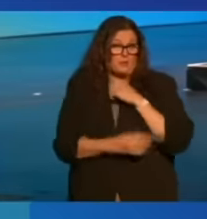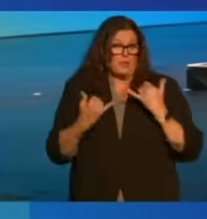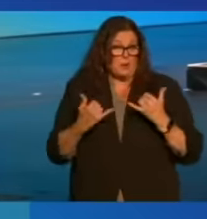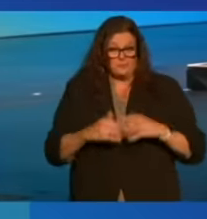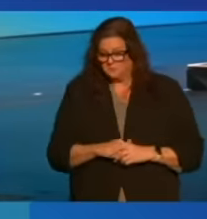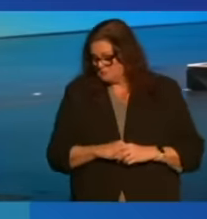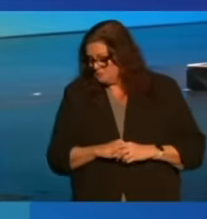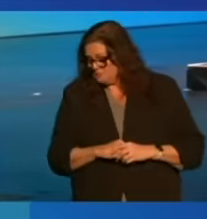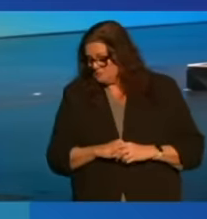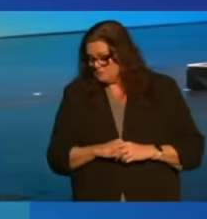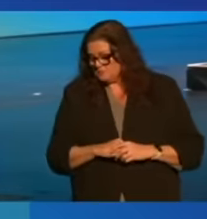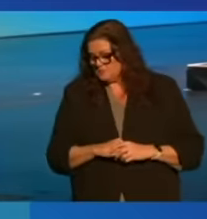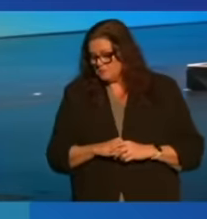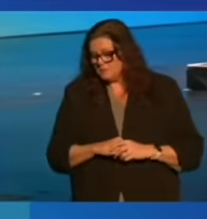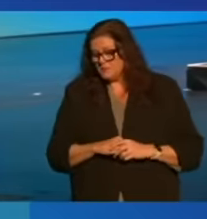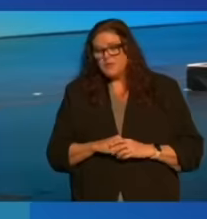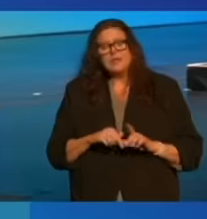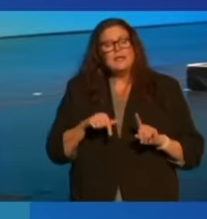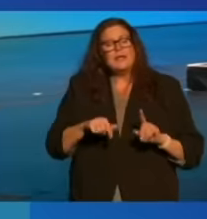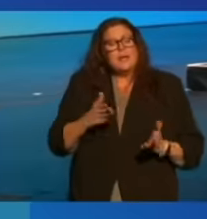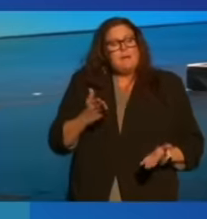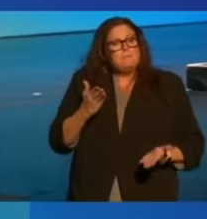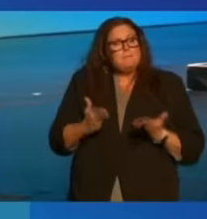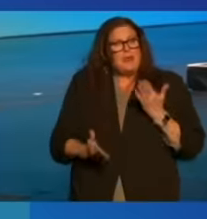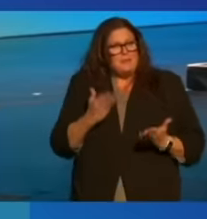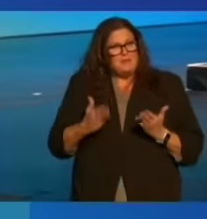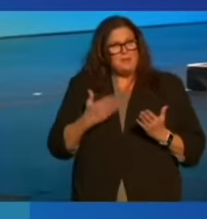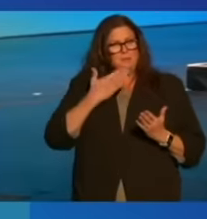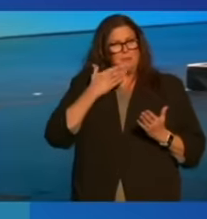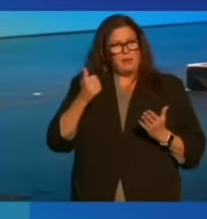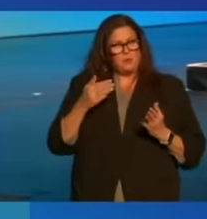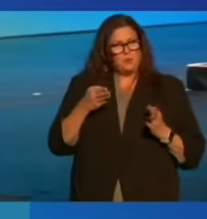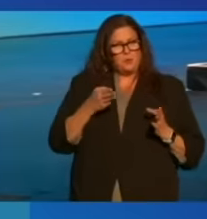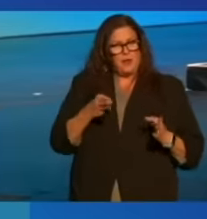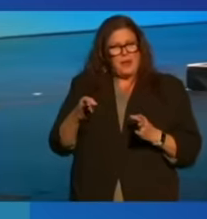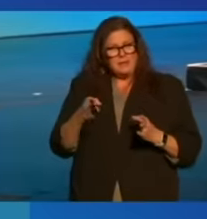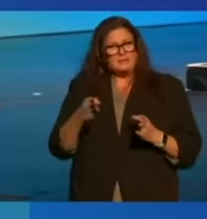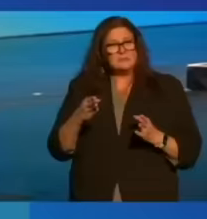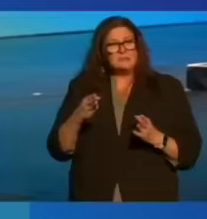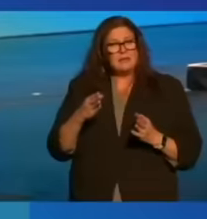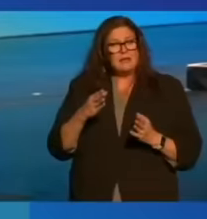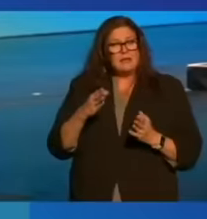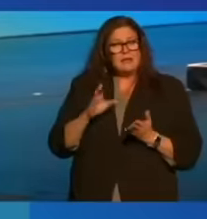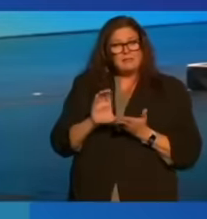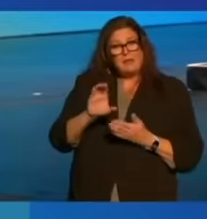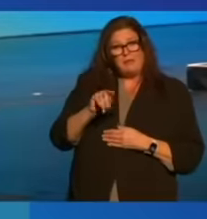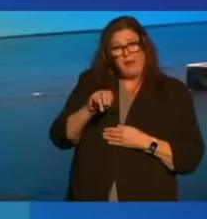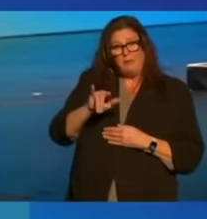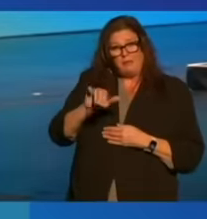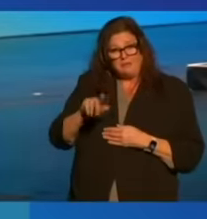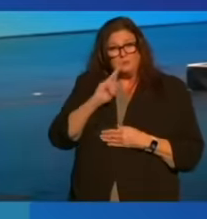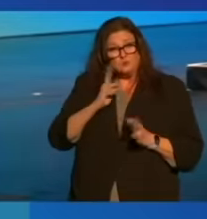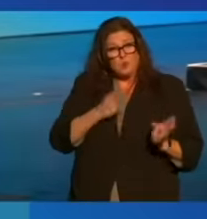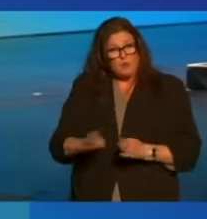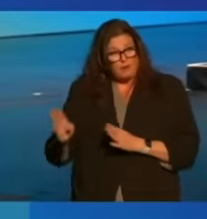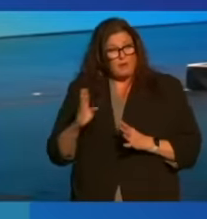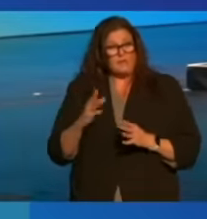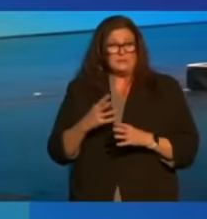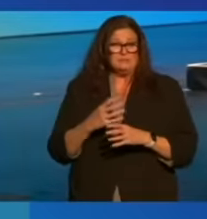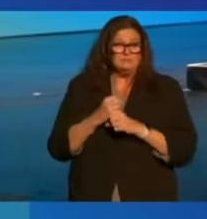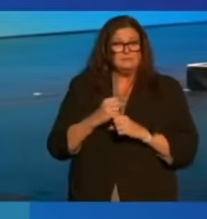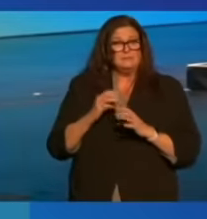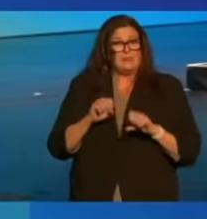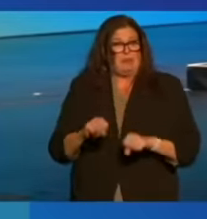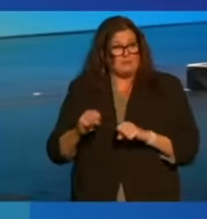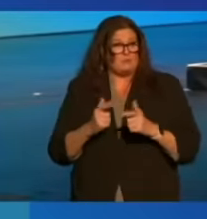The bottom line is this. While there may be, in fact, better ways than capitalism to organize the productive capacity of